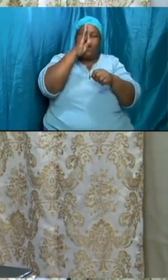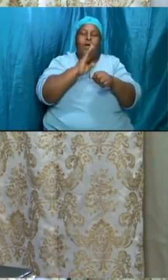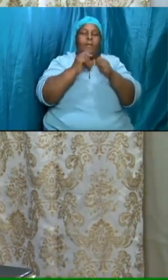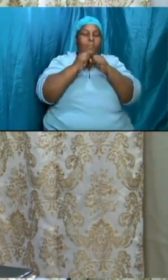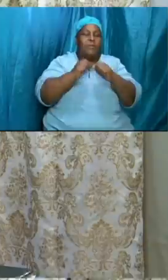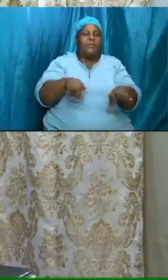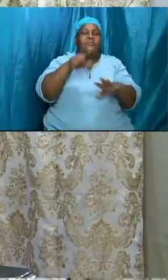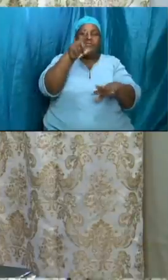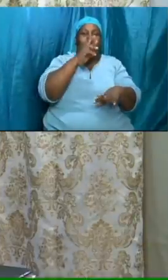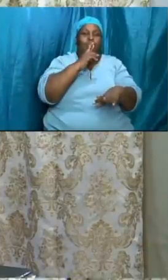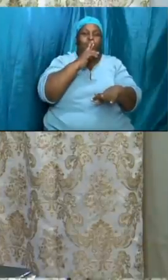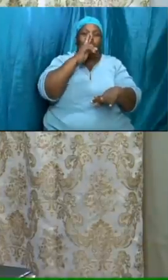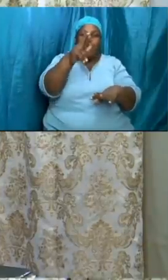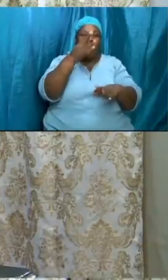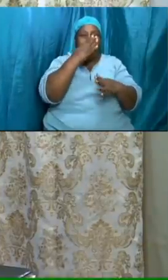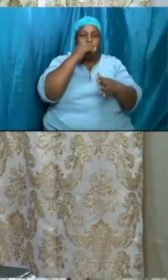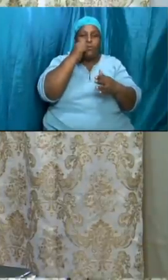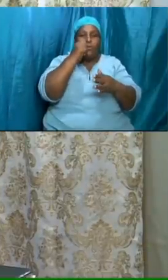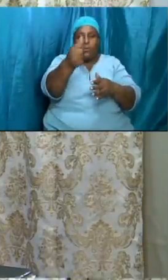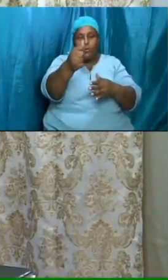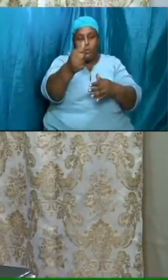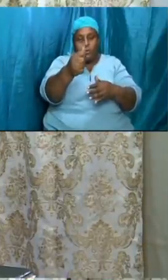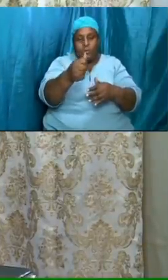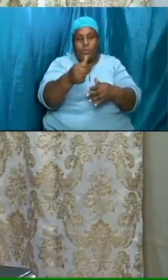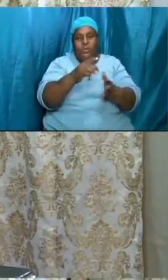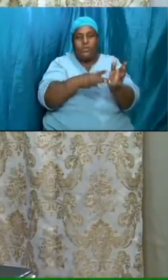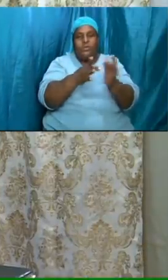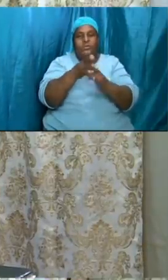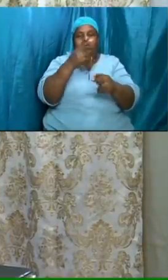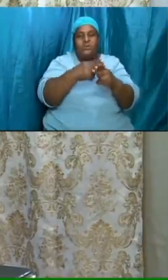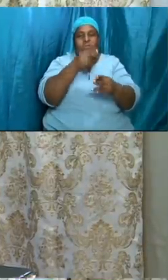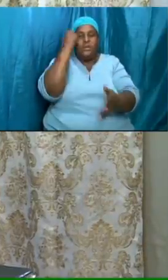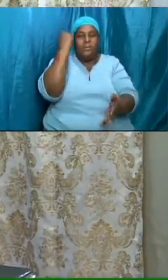in jesus name amen amen